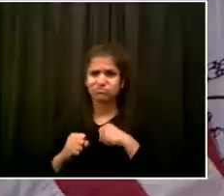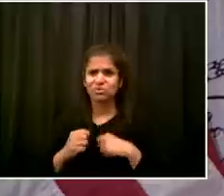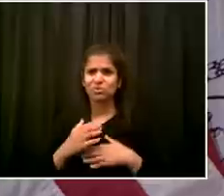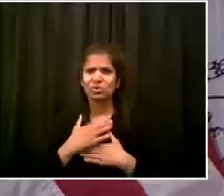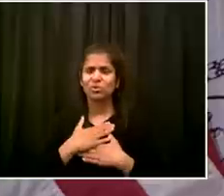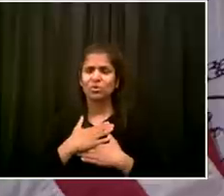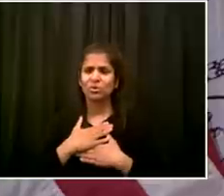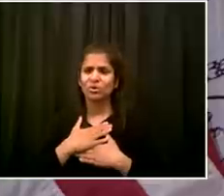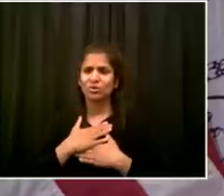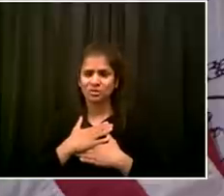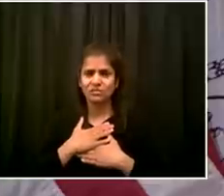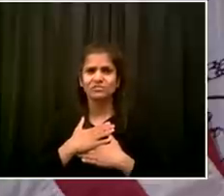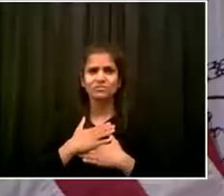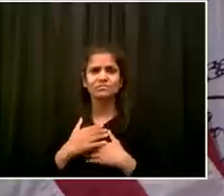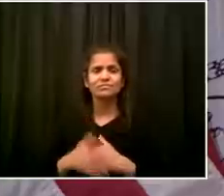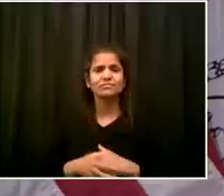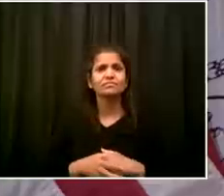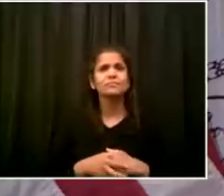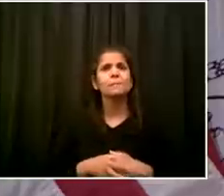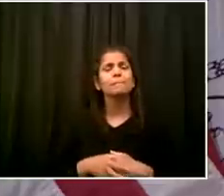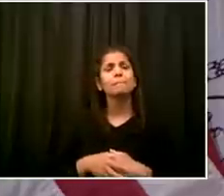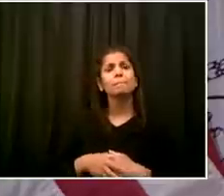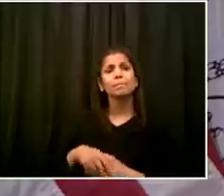Next question is Yolav from the city.